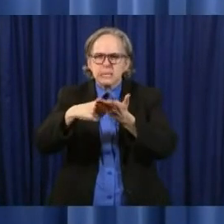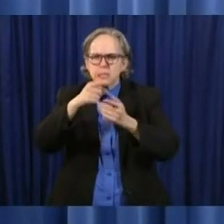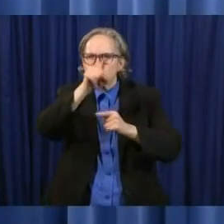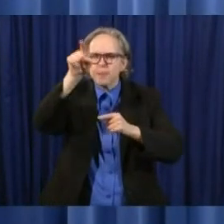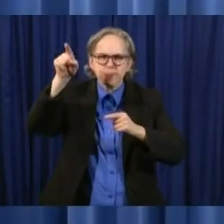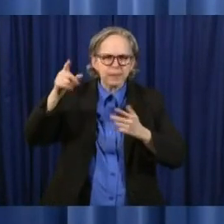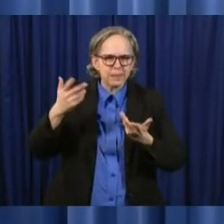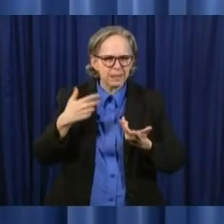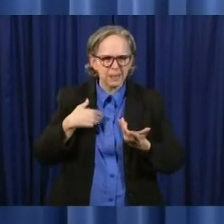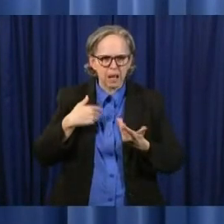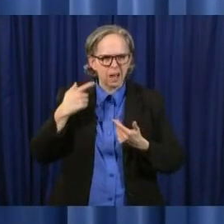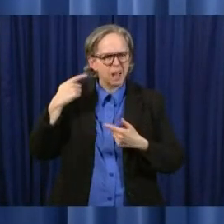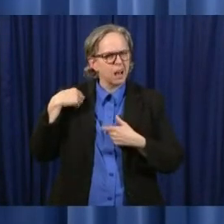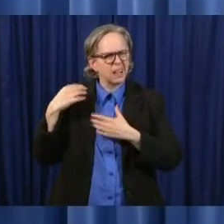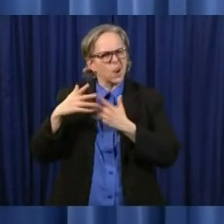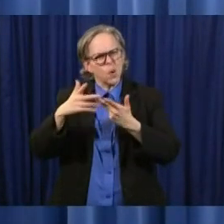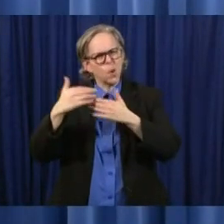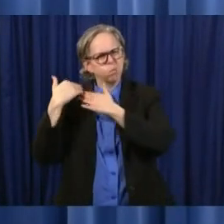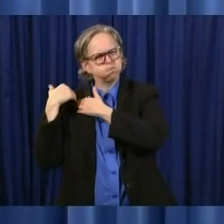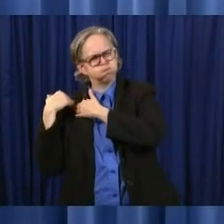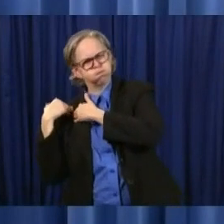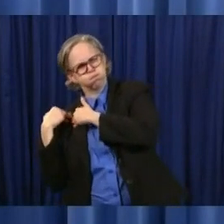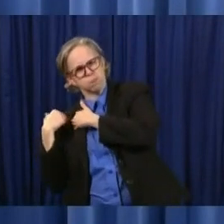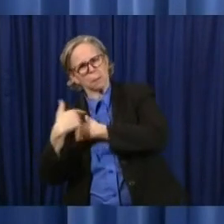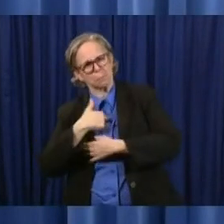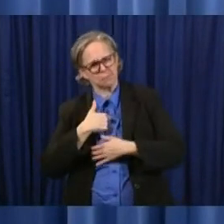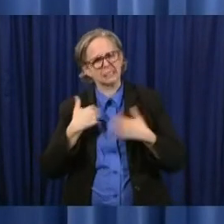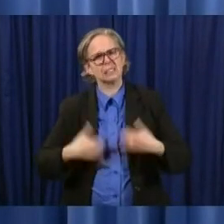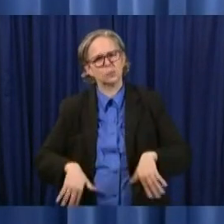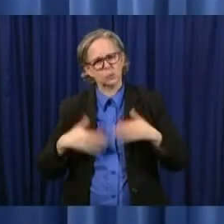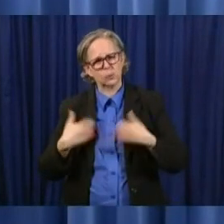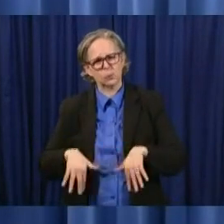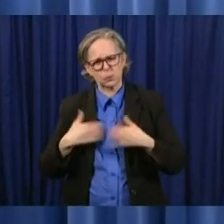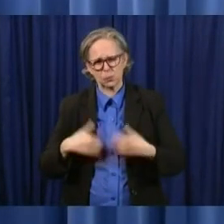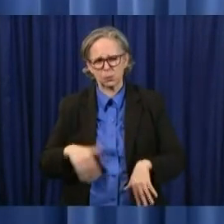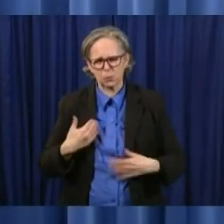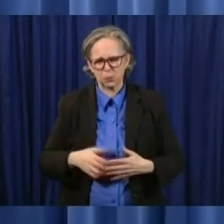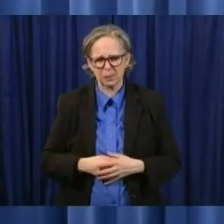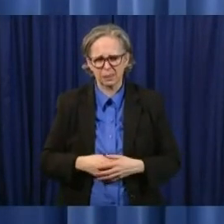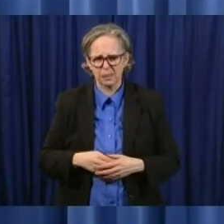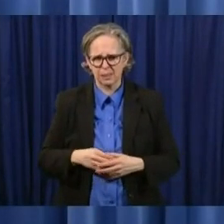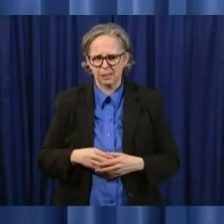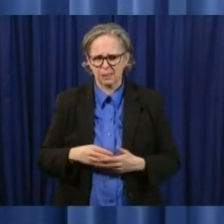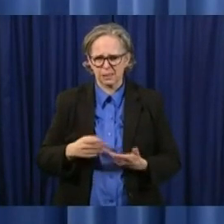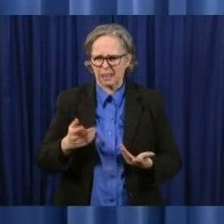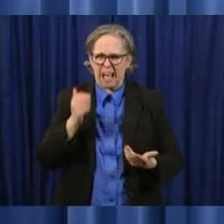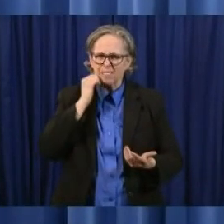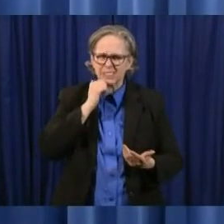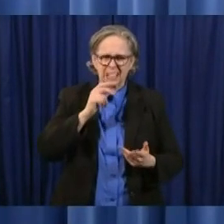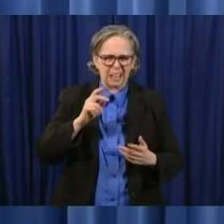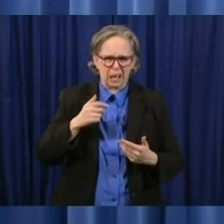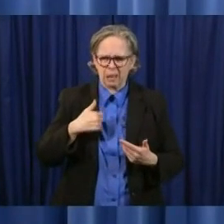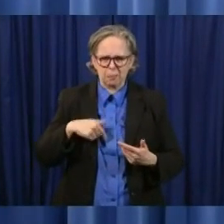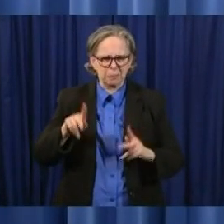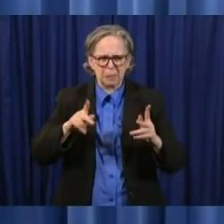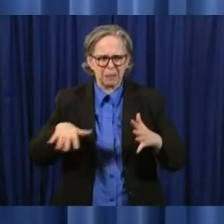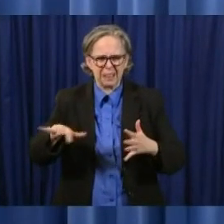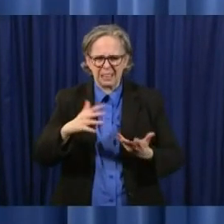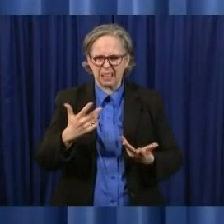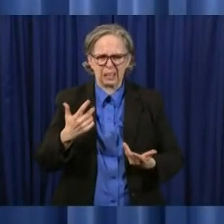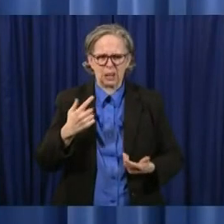me because there are people who should not be taking that risk but they feel that they have to